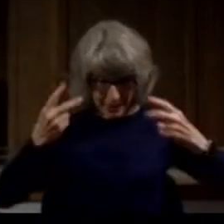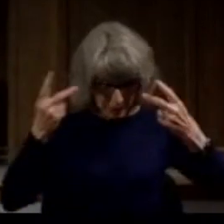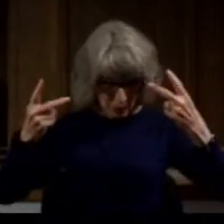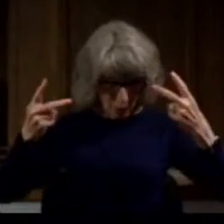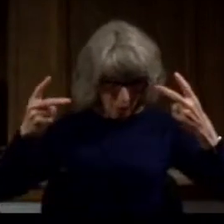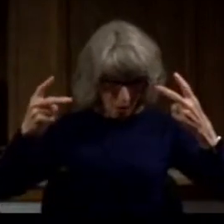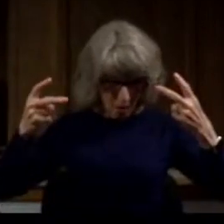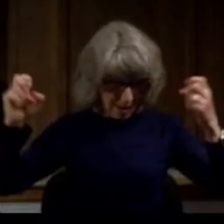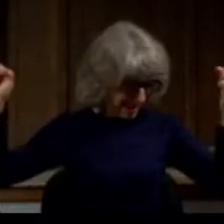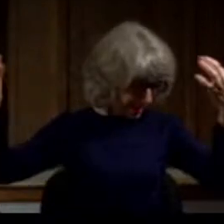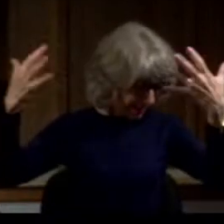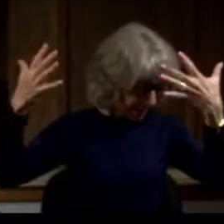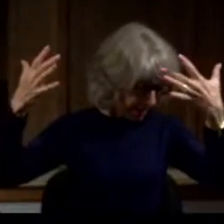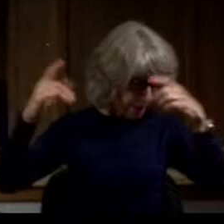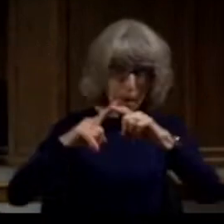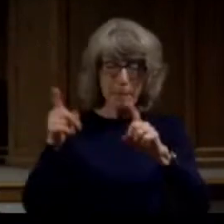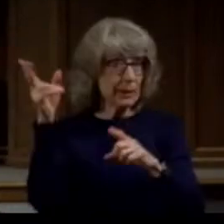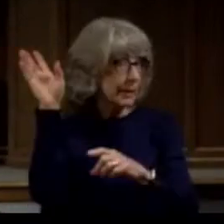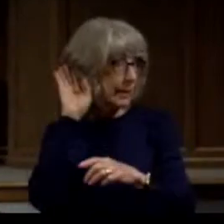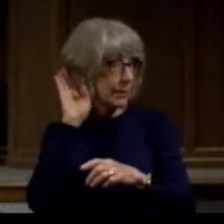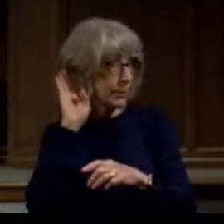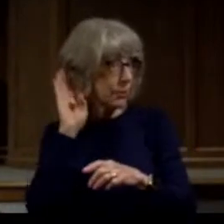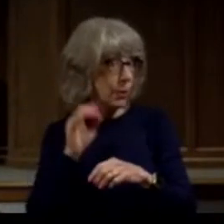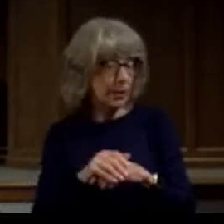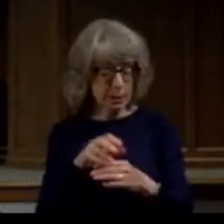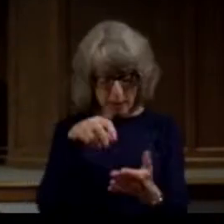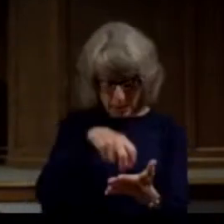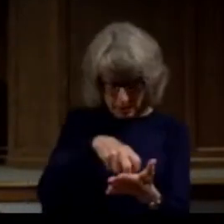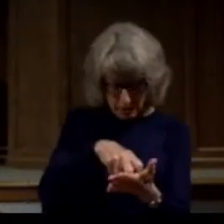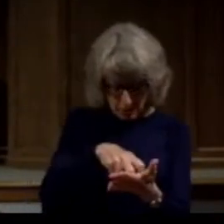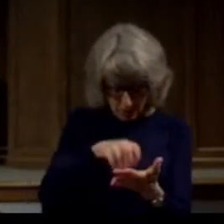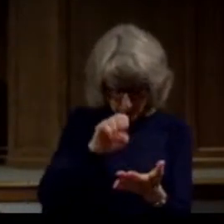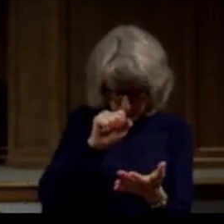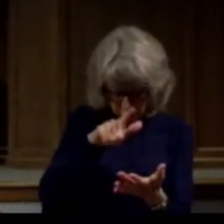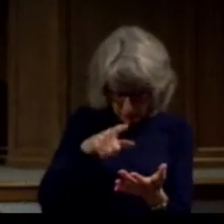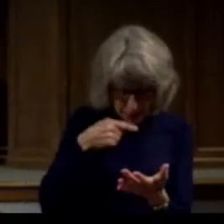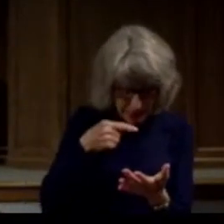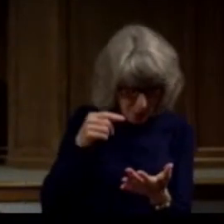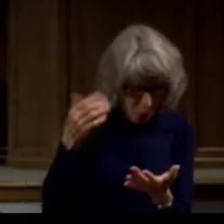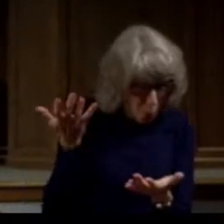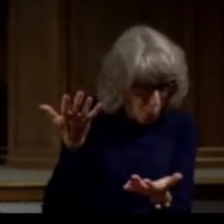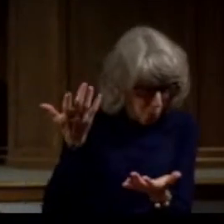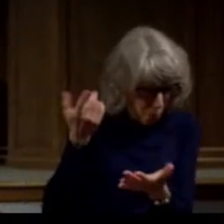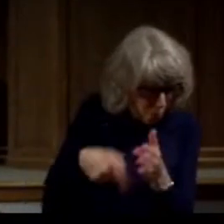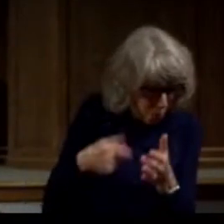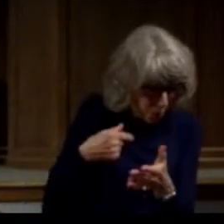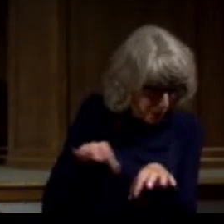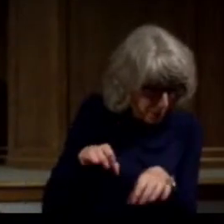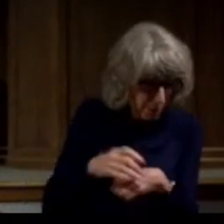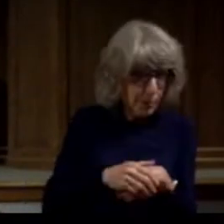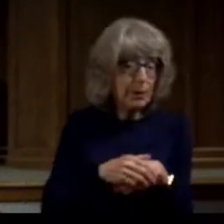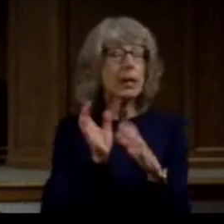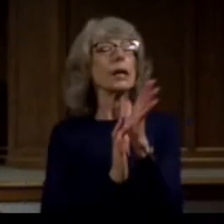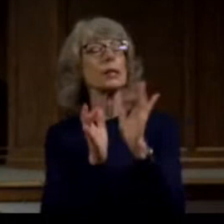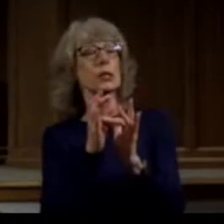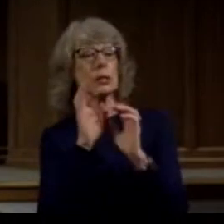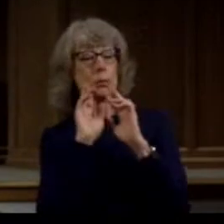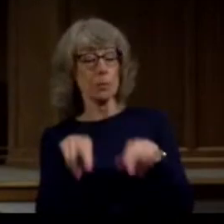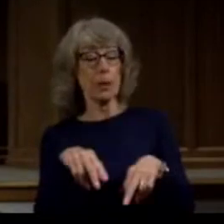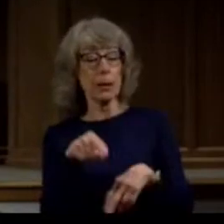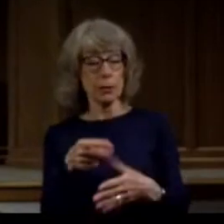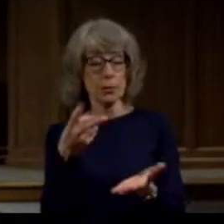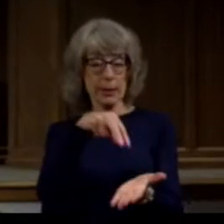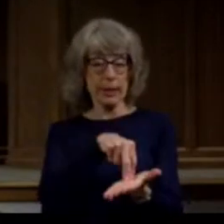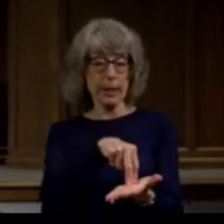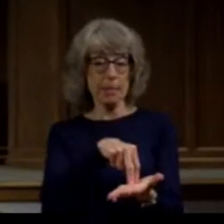Get up, the Lord said, and go into Damascus. Now look at what he says there. There you will be told all